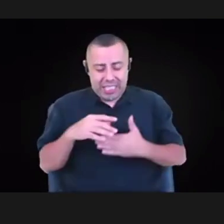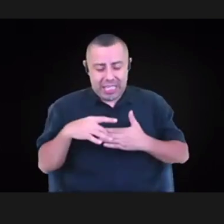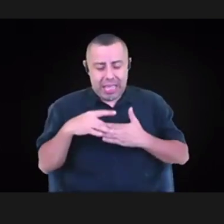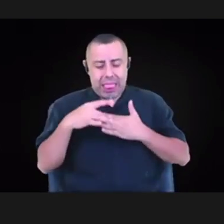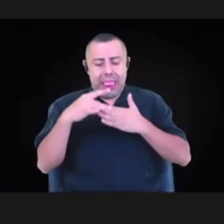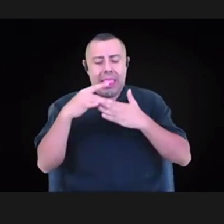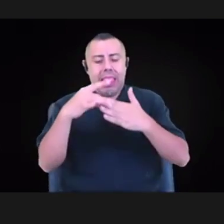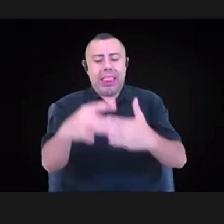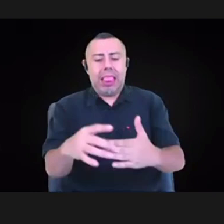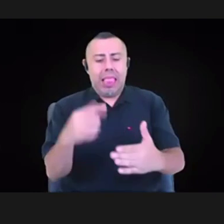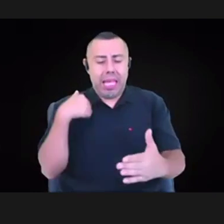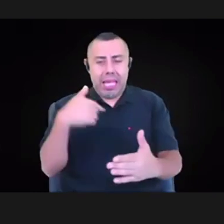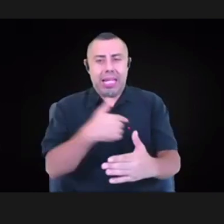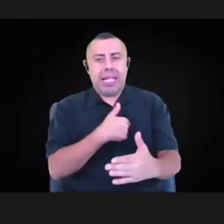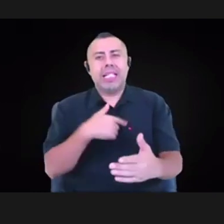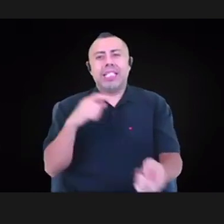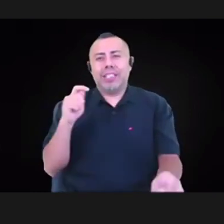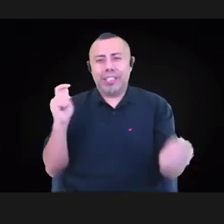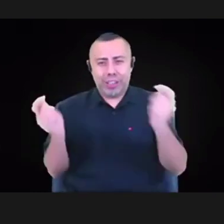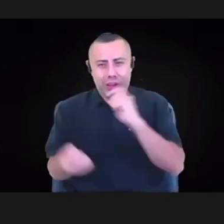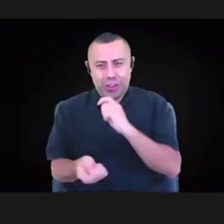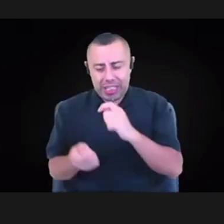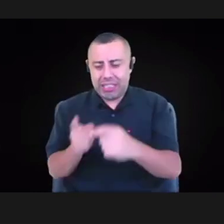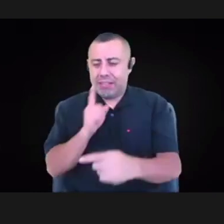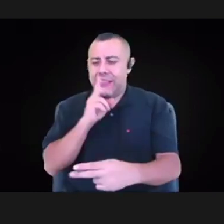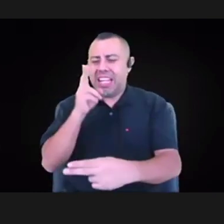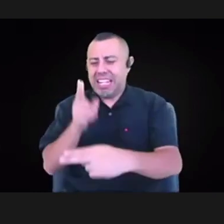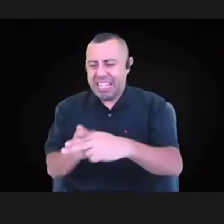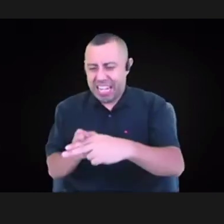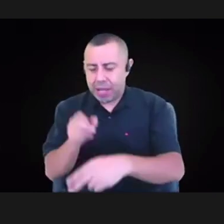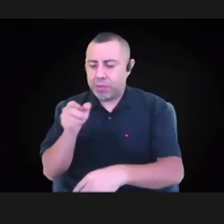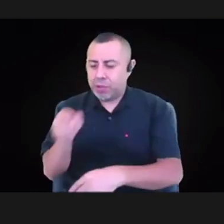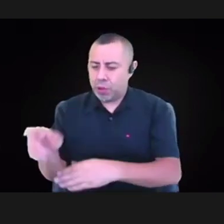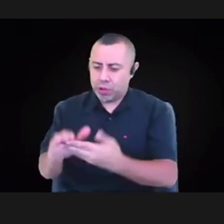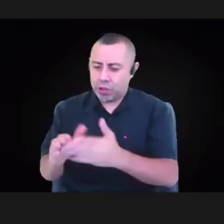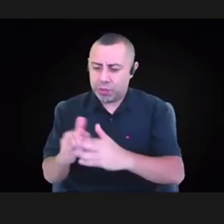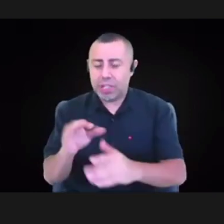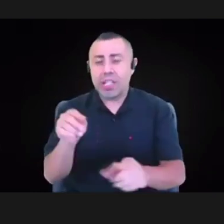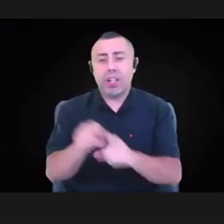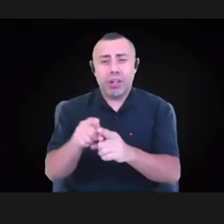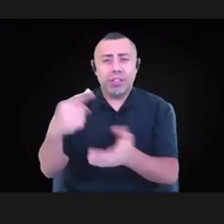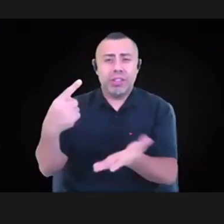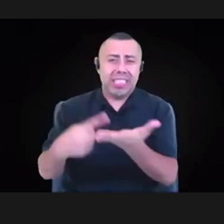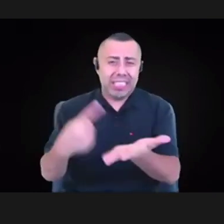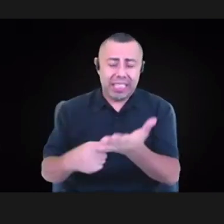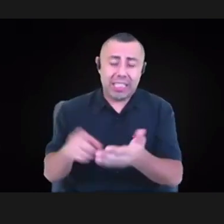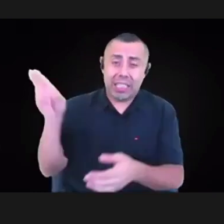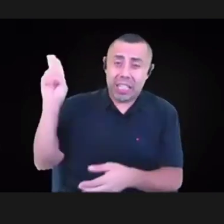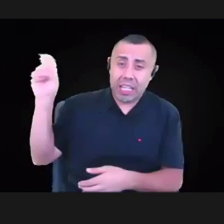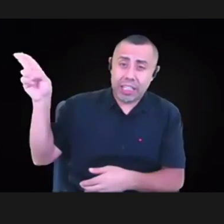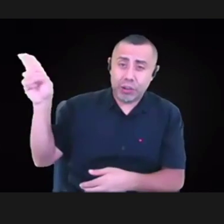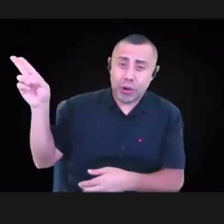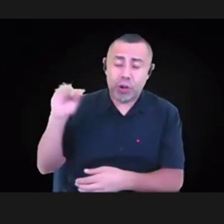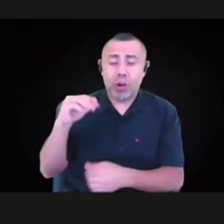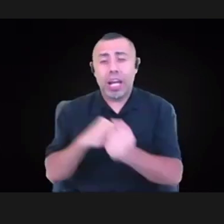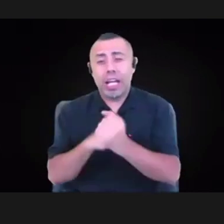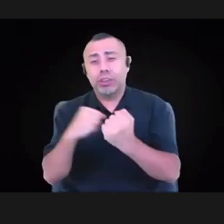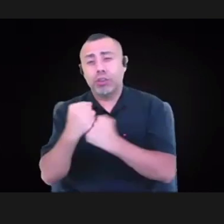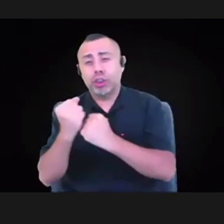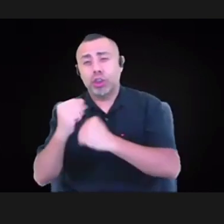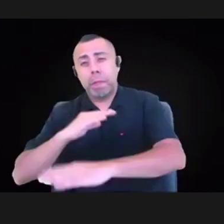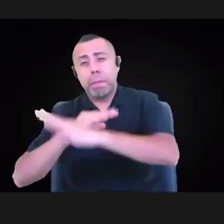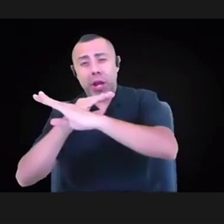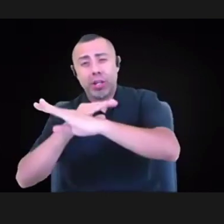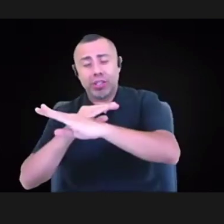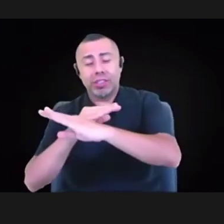name these communities that talk about the structural and historical, um, barriers. And COVID sort of just laid